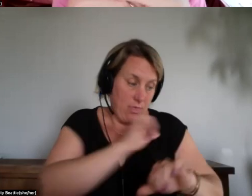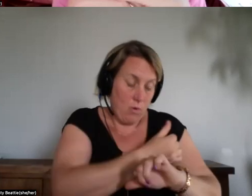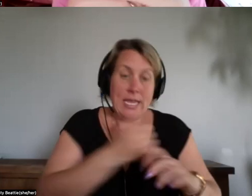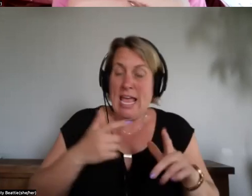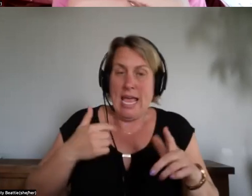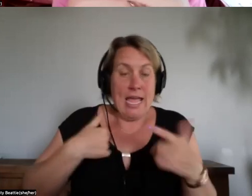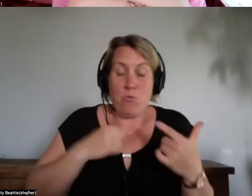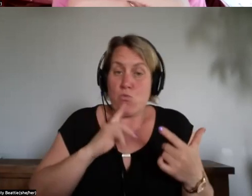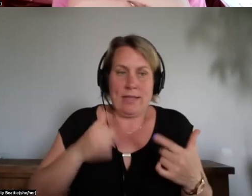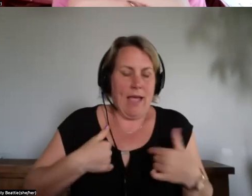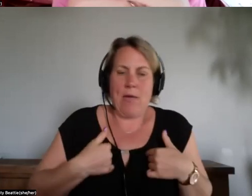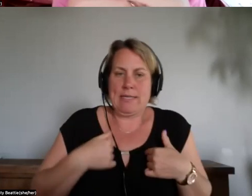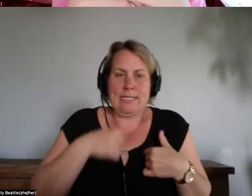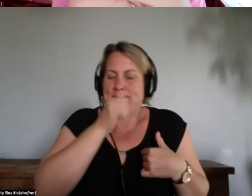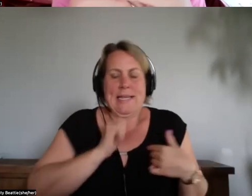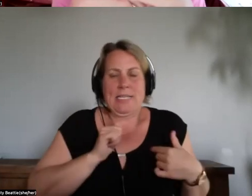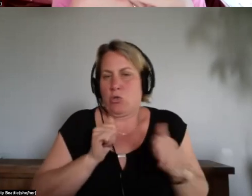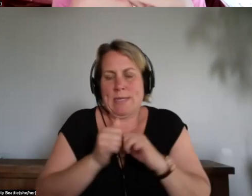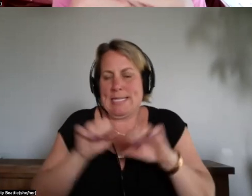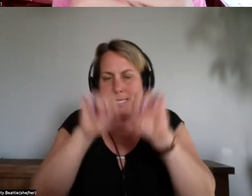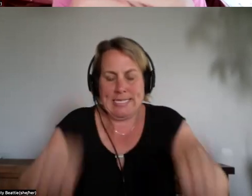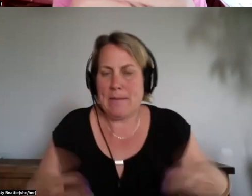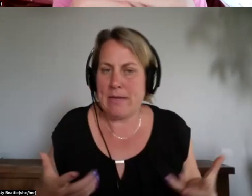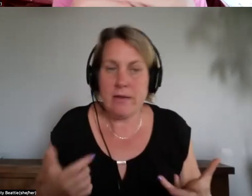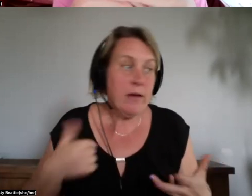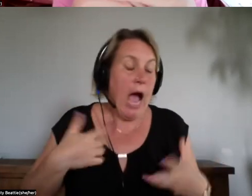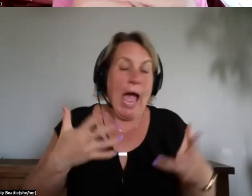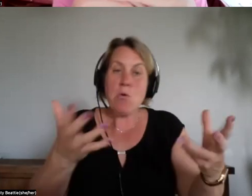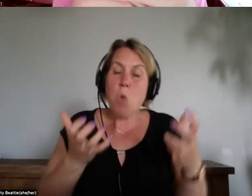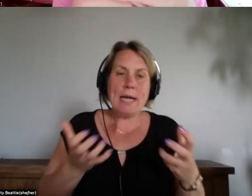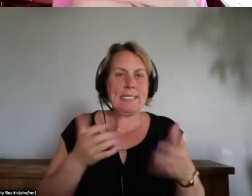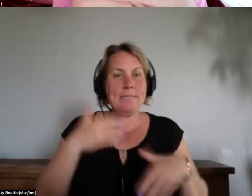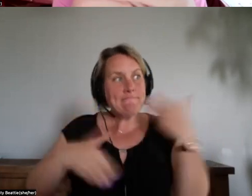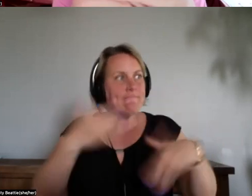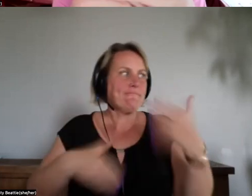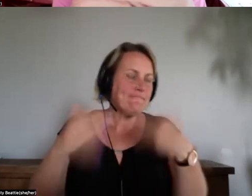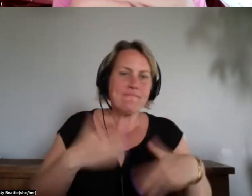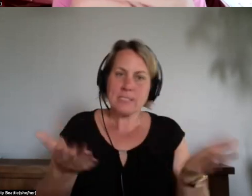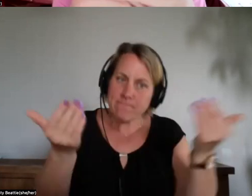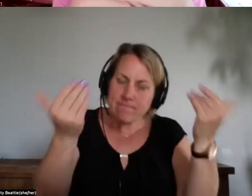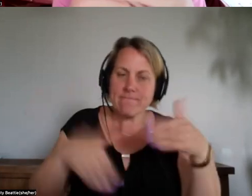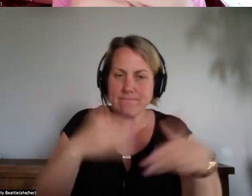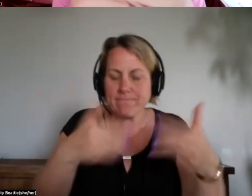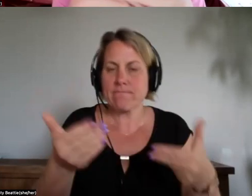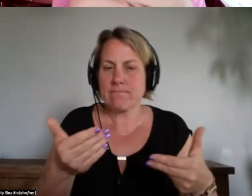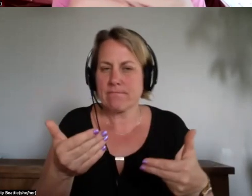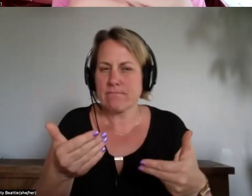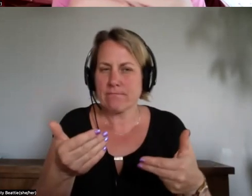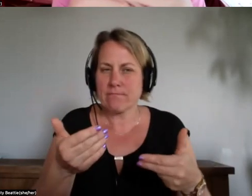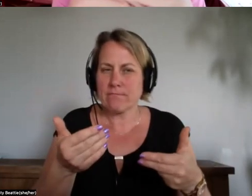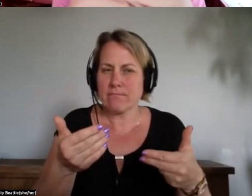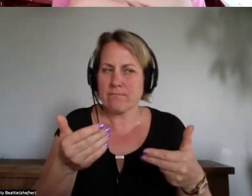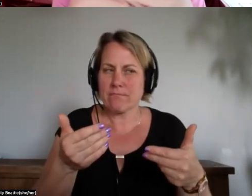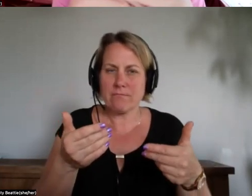and i was wanting to move things move things move things and it wasn't